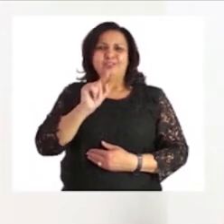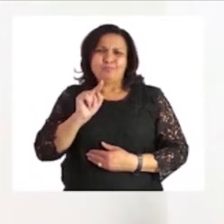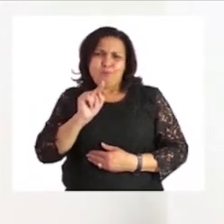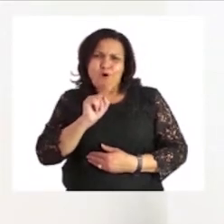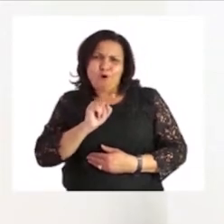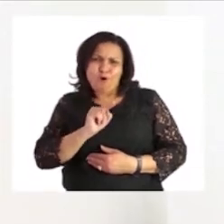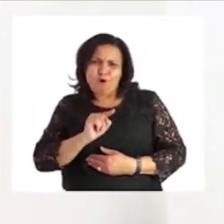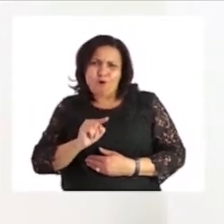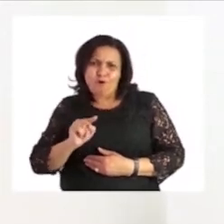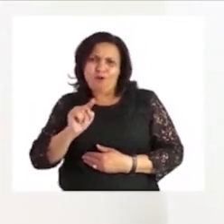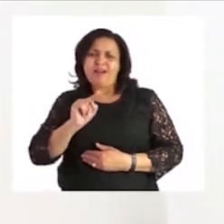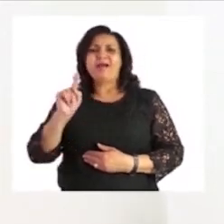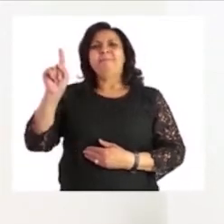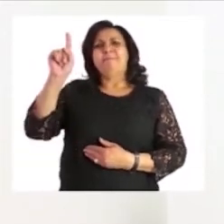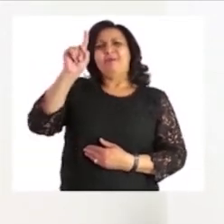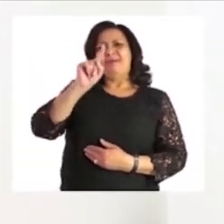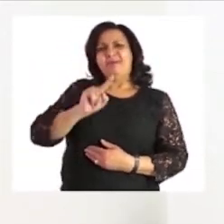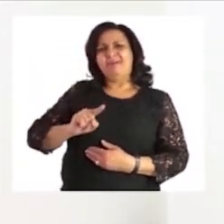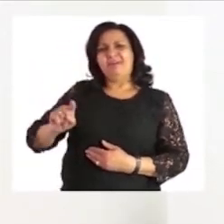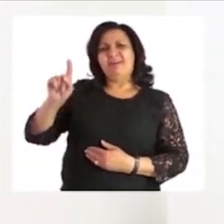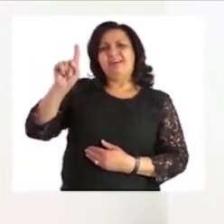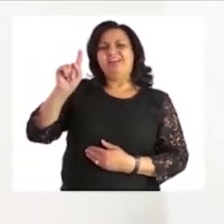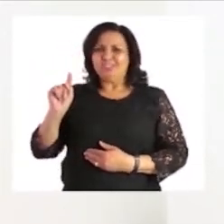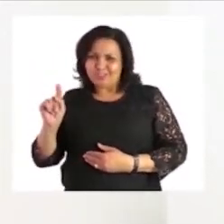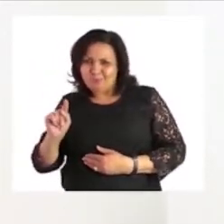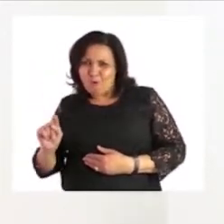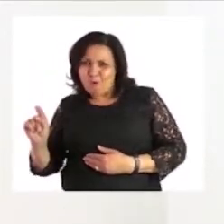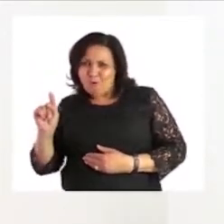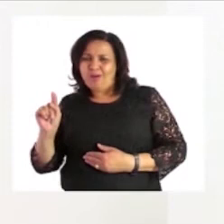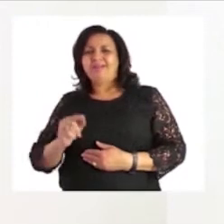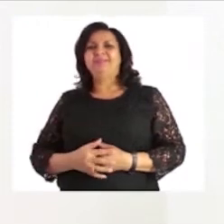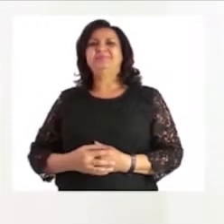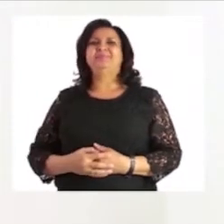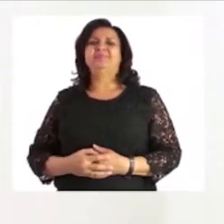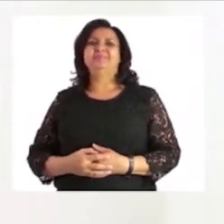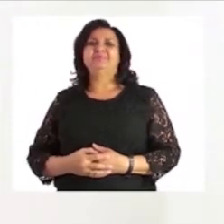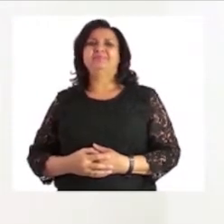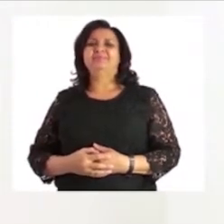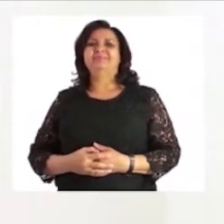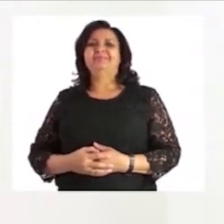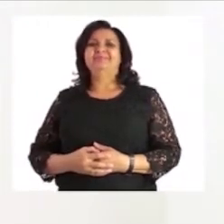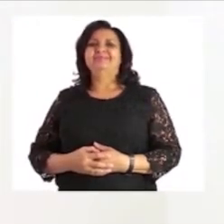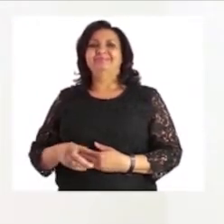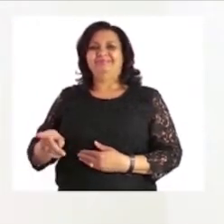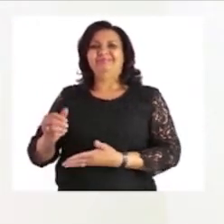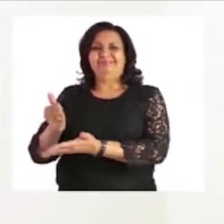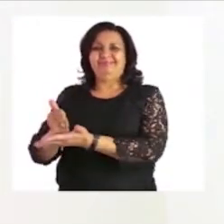small, small, small. Wonderful. Now you can go sit down.